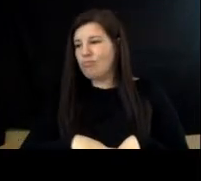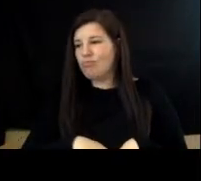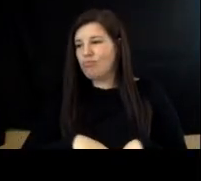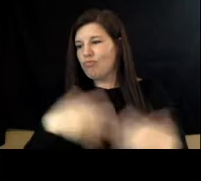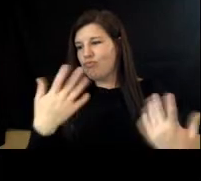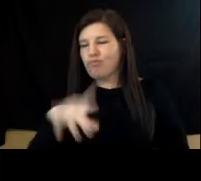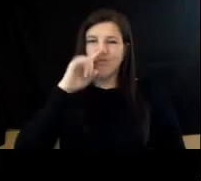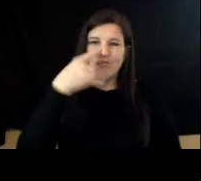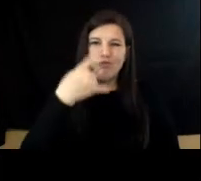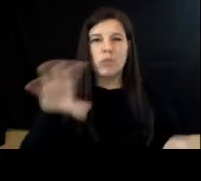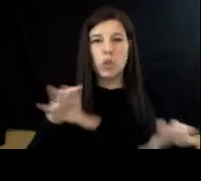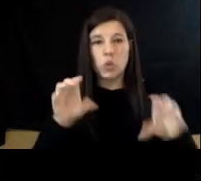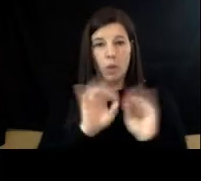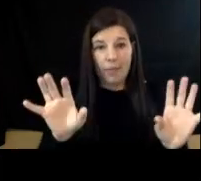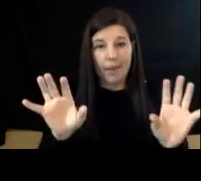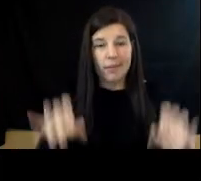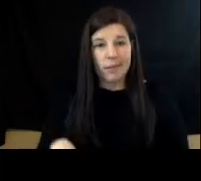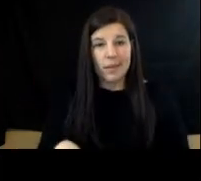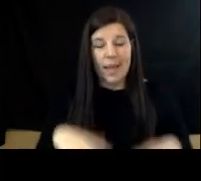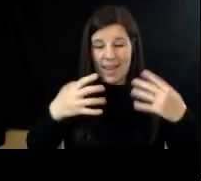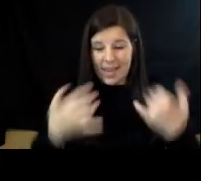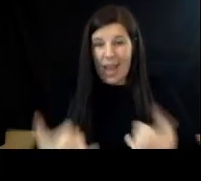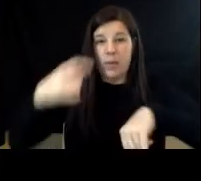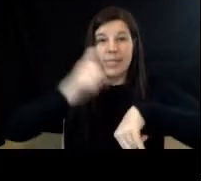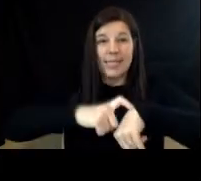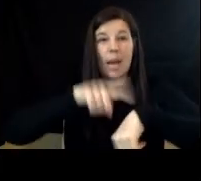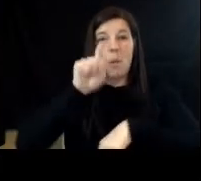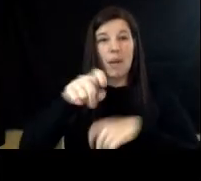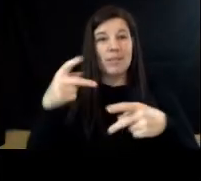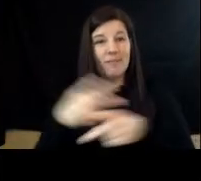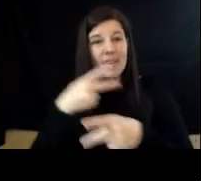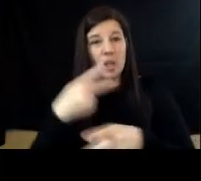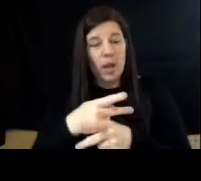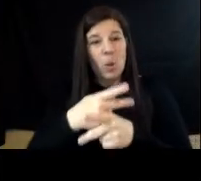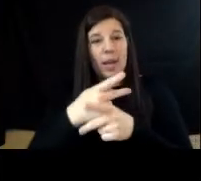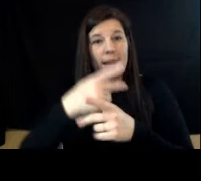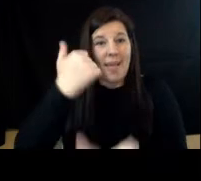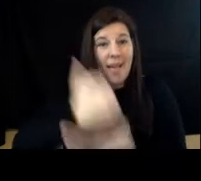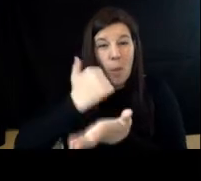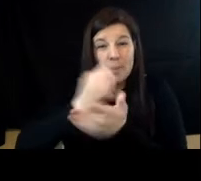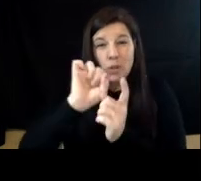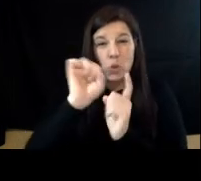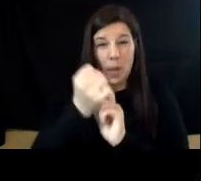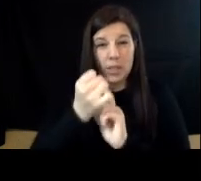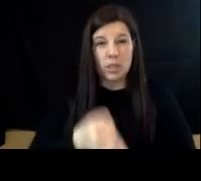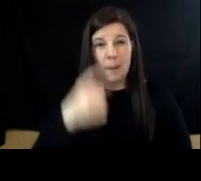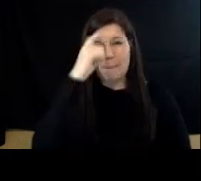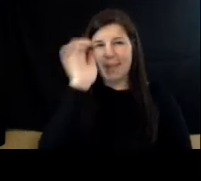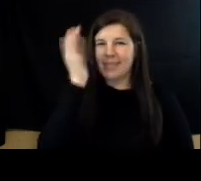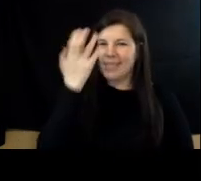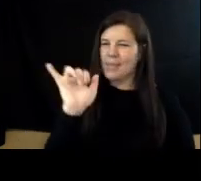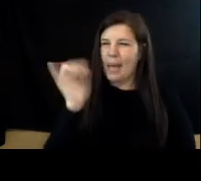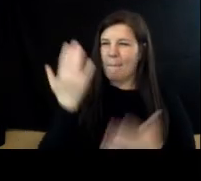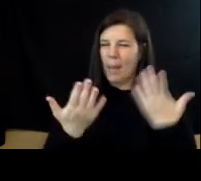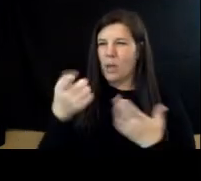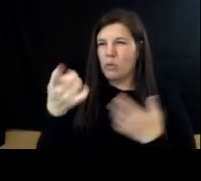is now the time that y'all need to deal with this situation because it seems like y'all maybe be trying to cover this